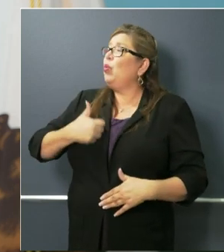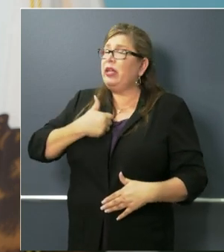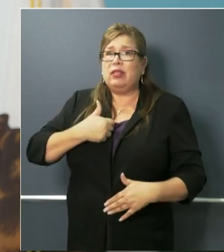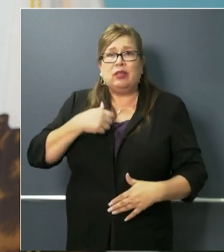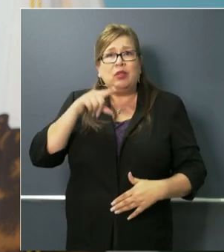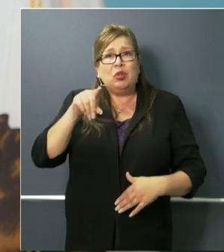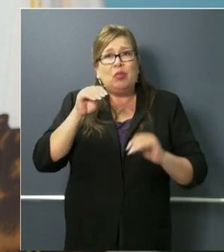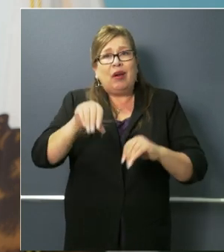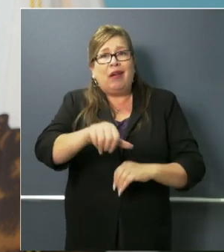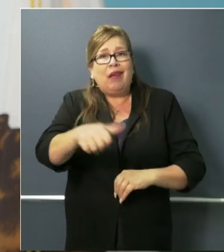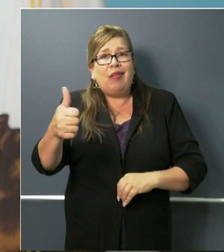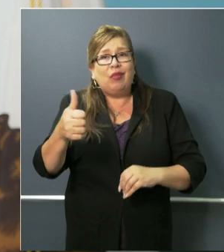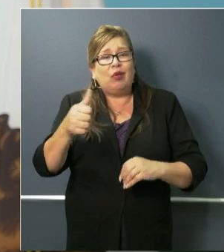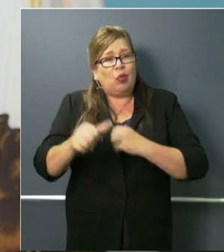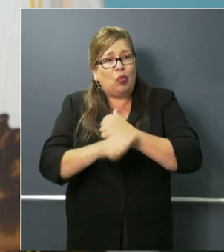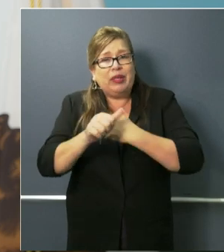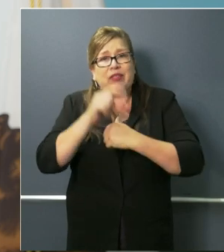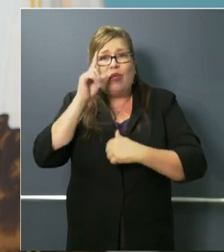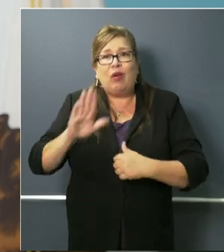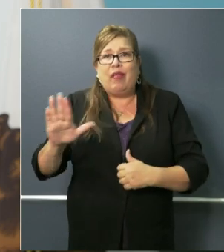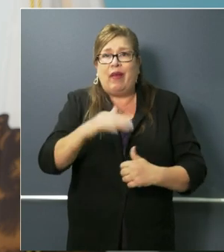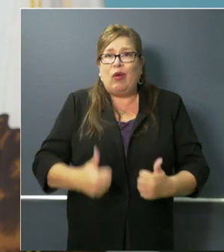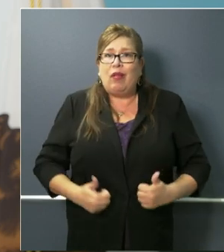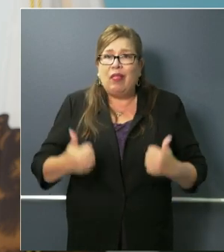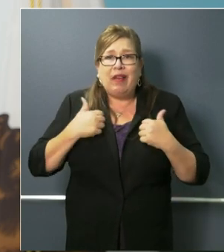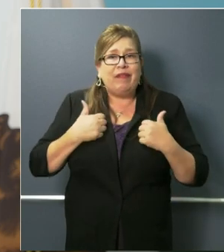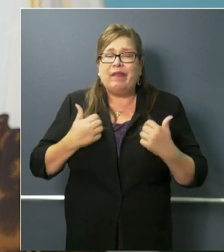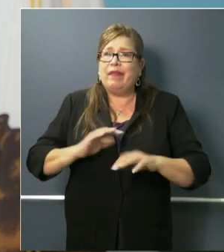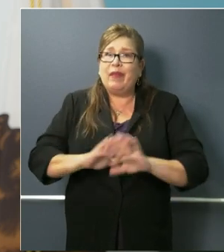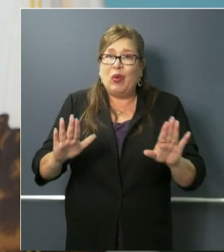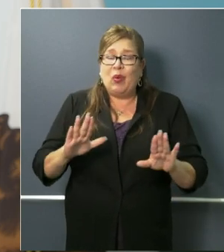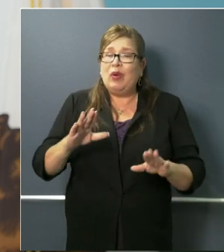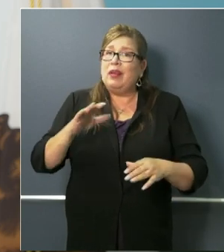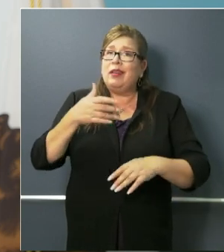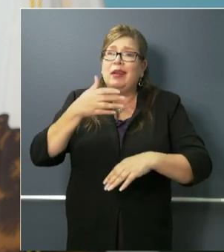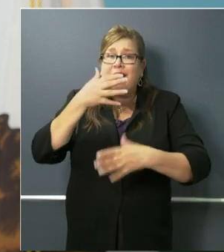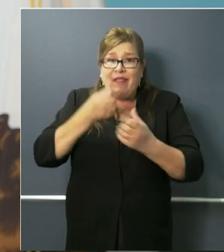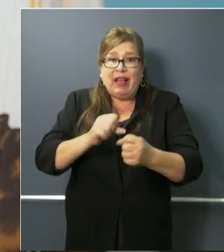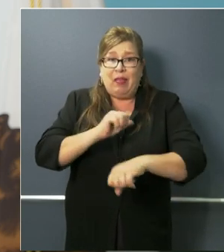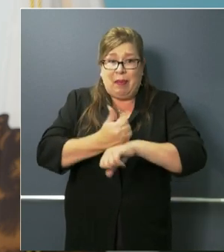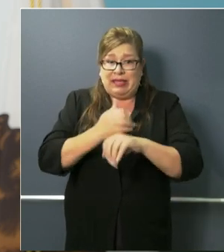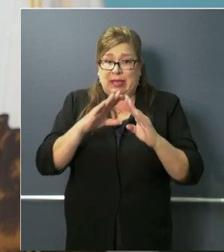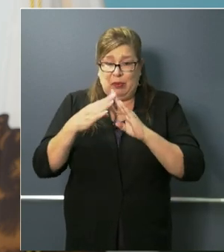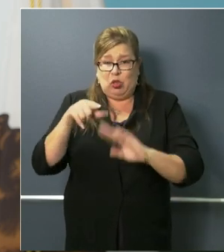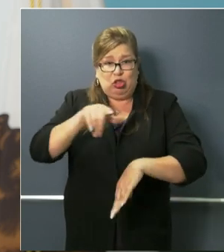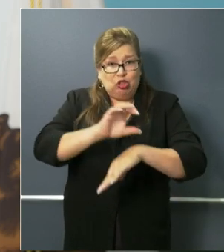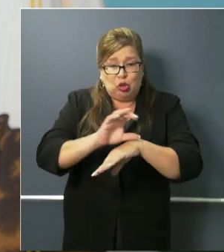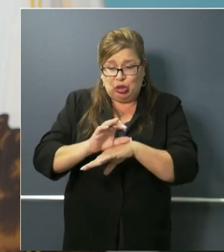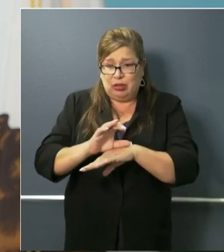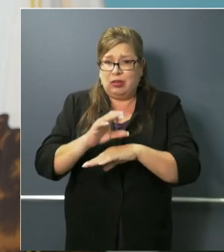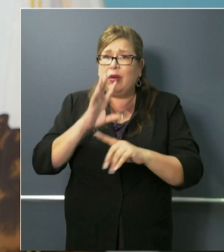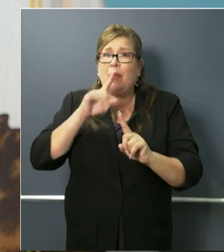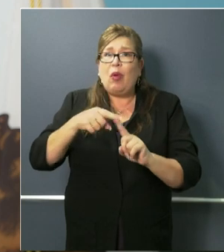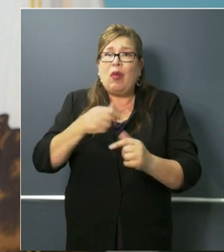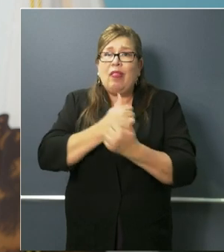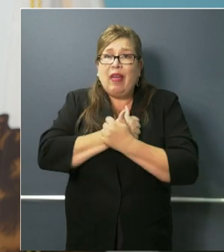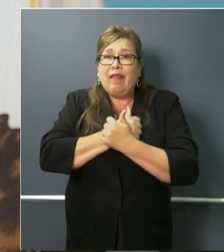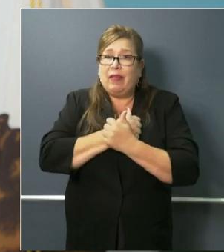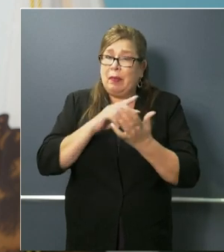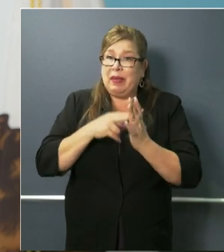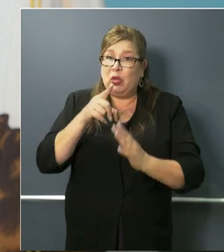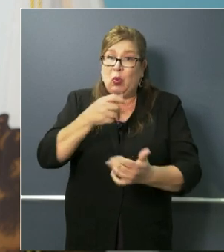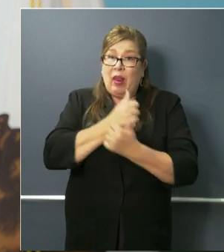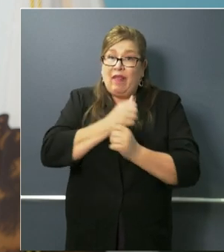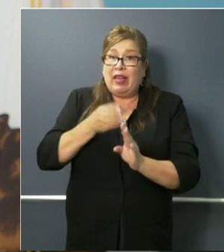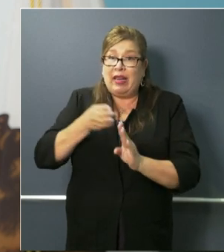people's lives in the line and faith-based community is all about love if you love thy neighbor you will